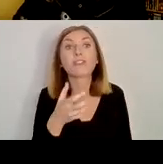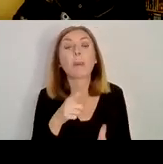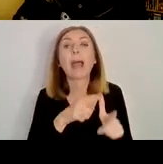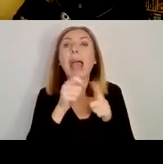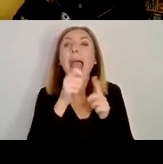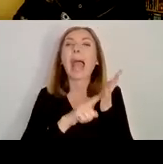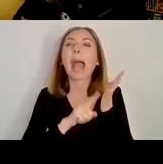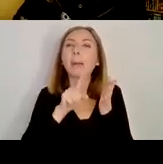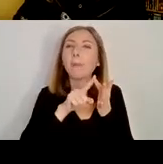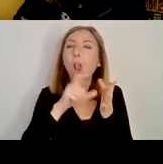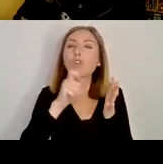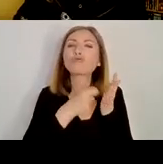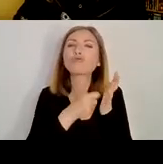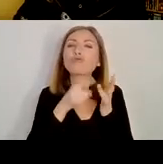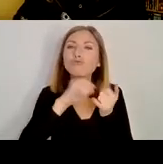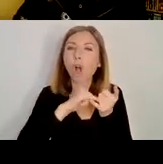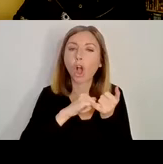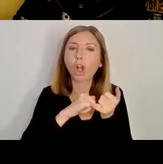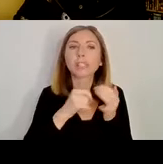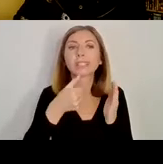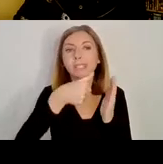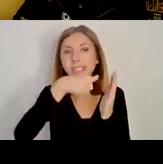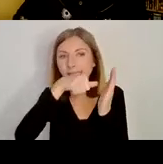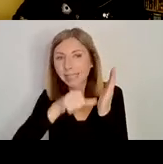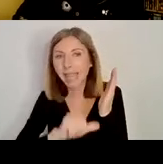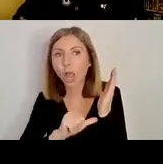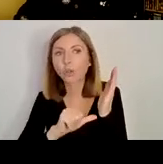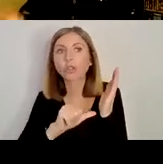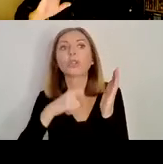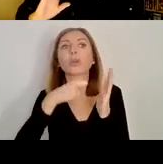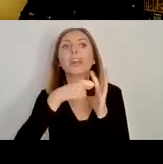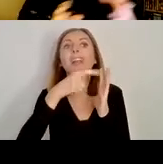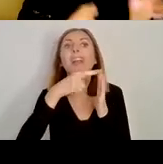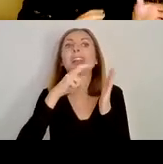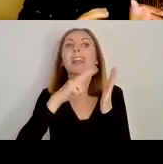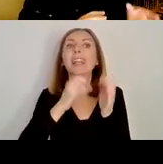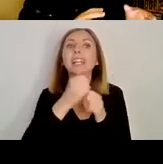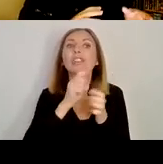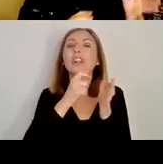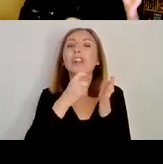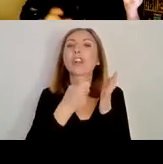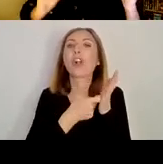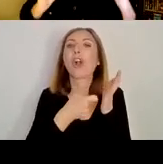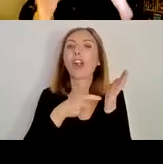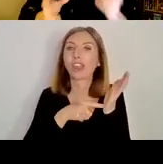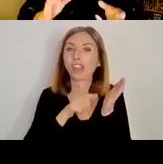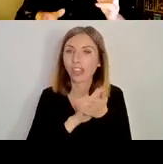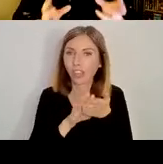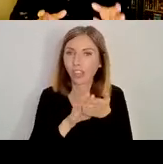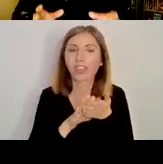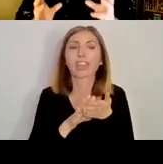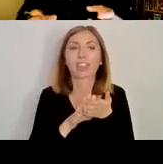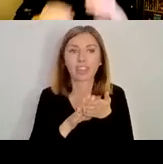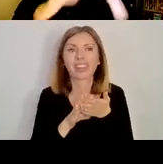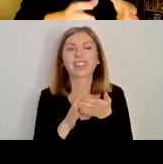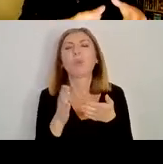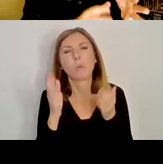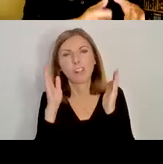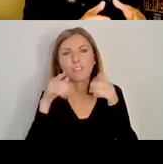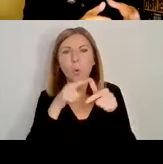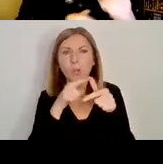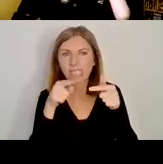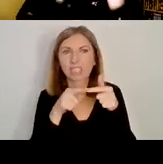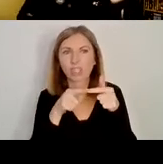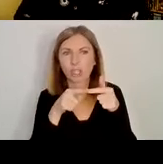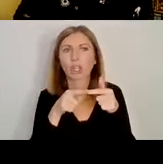Apocross and down to Kingarth, which is on the Isle of Bute. So they're the main ones. I'll be focused. You can see